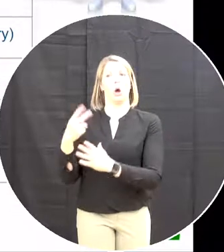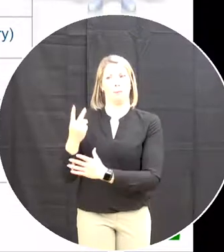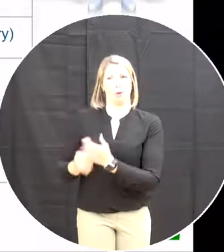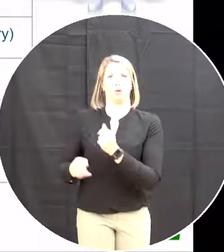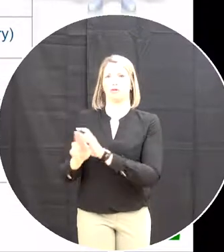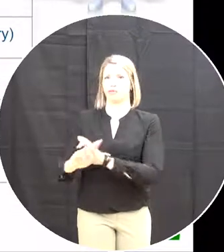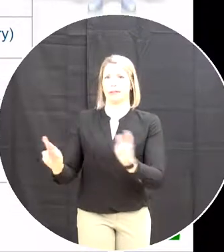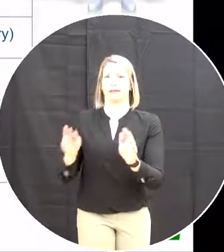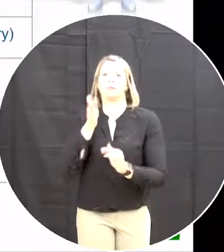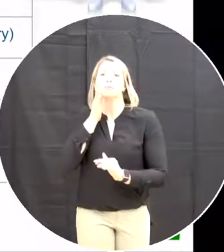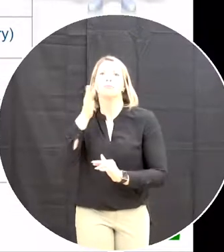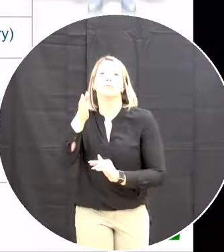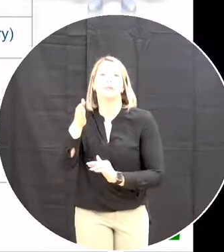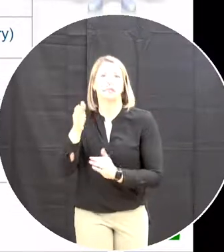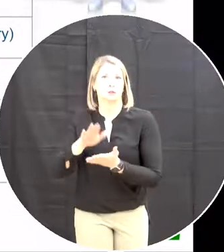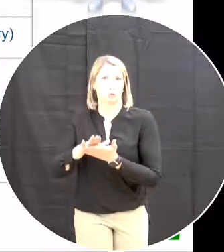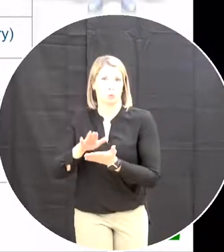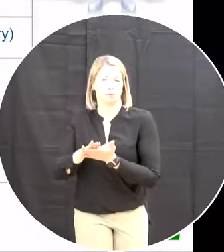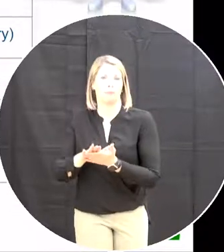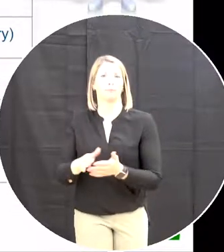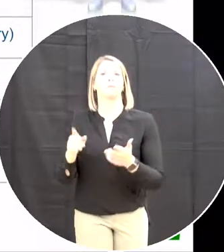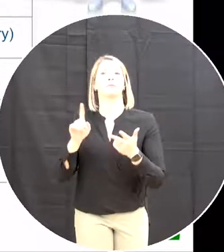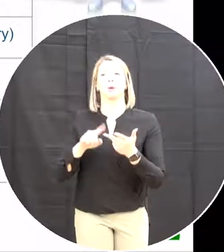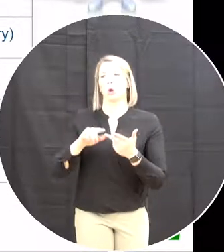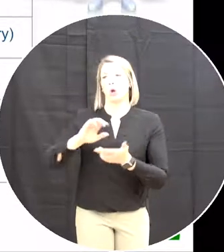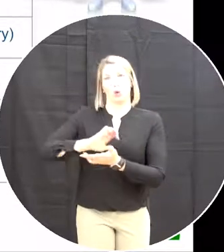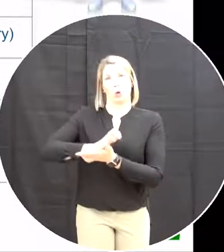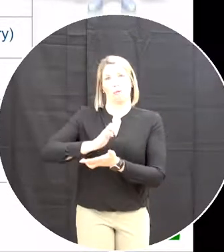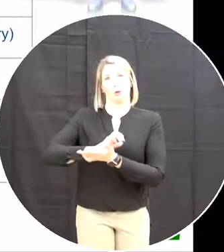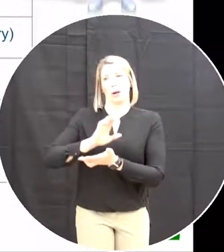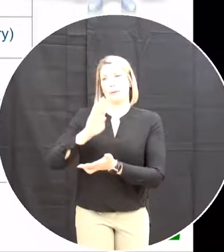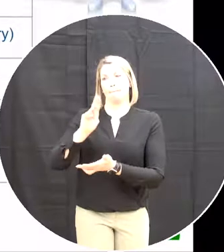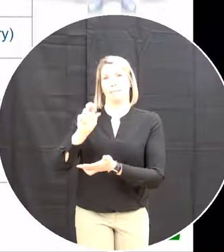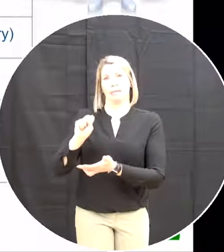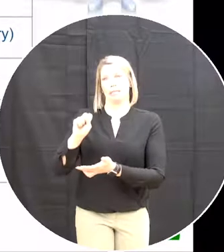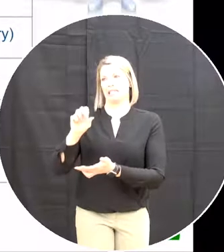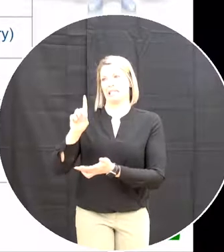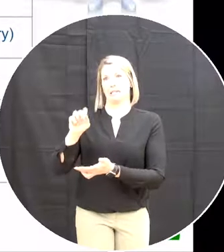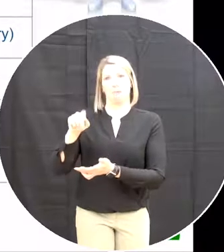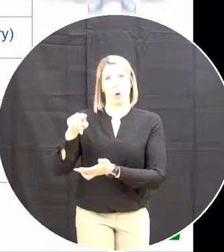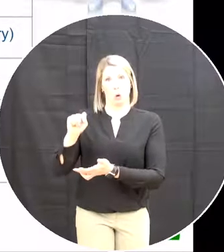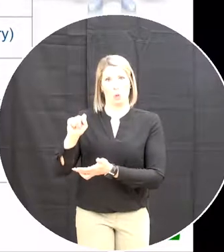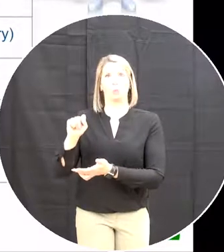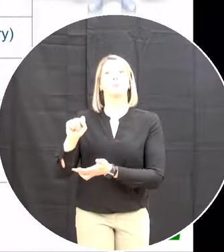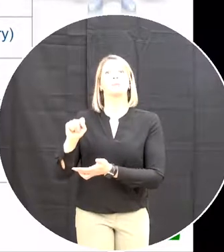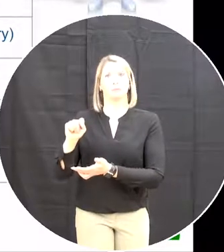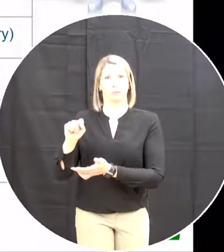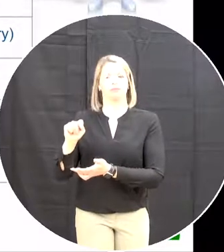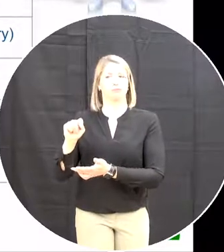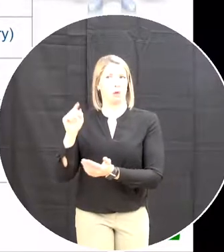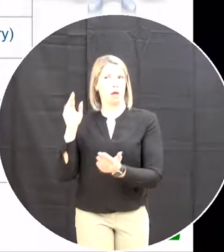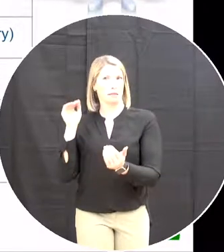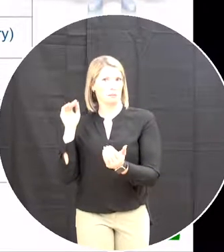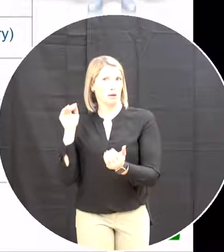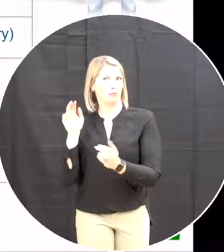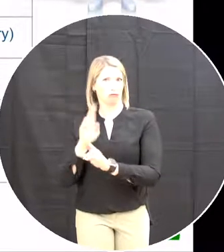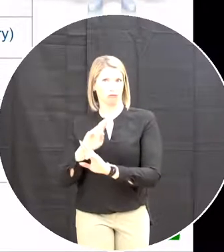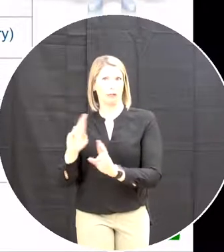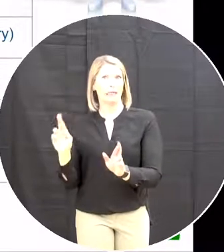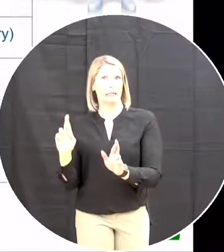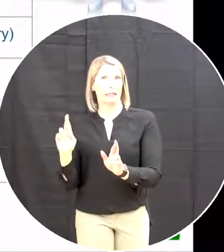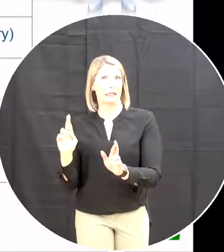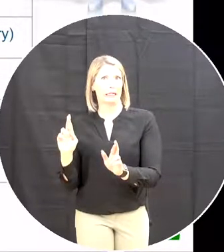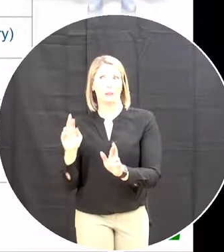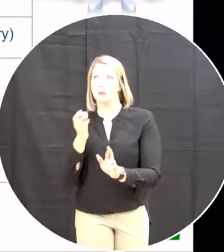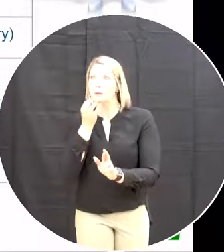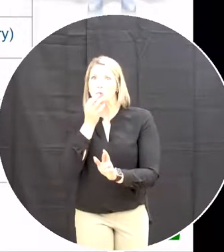year We have a Corner Brook bus depot And we're expecting that to be completed